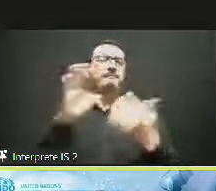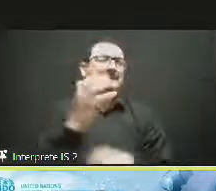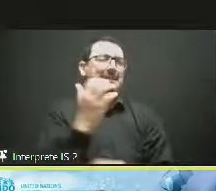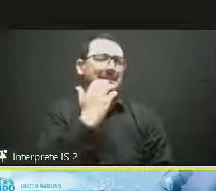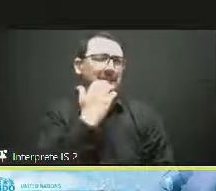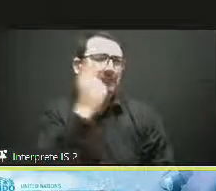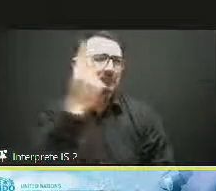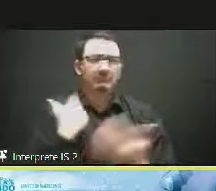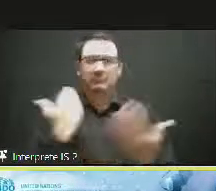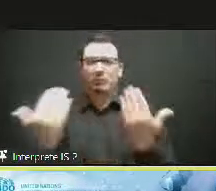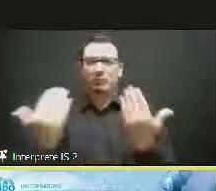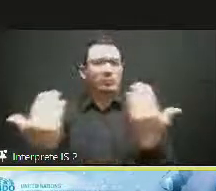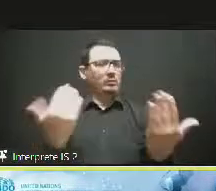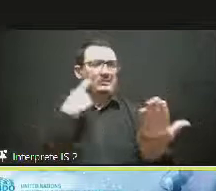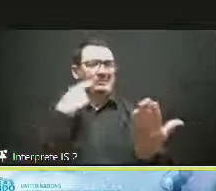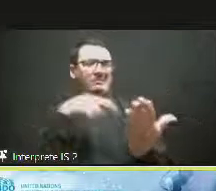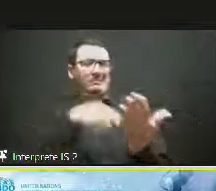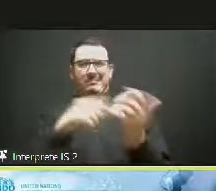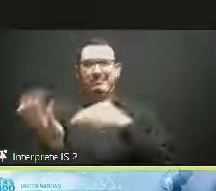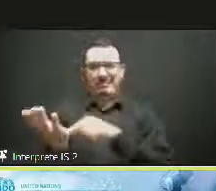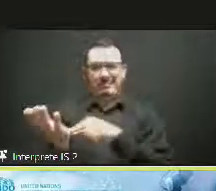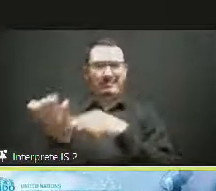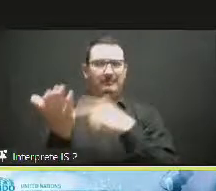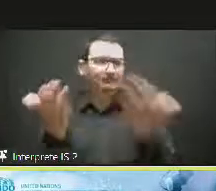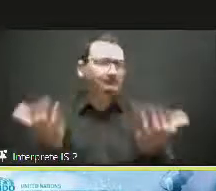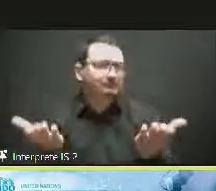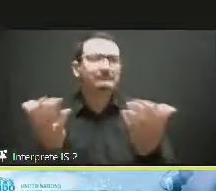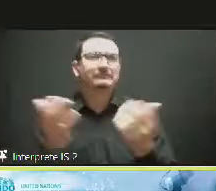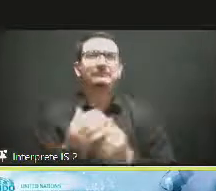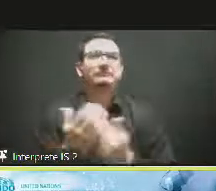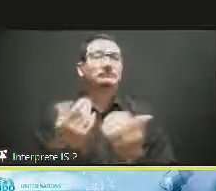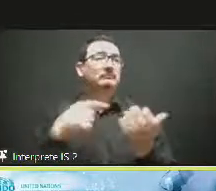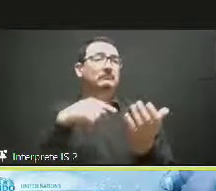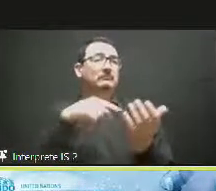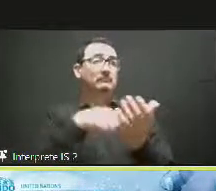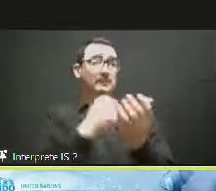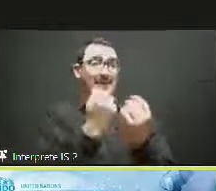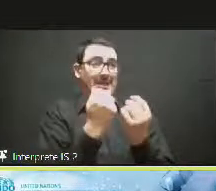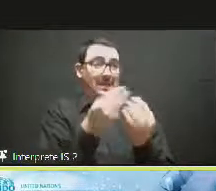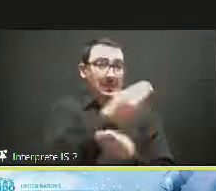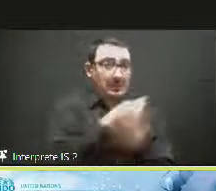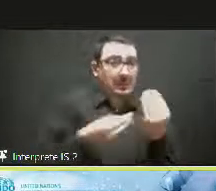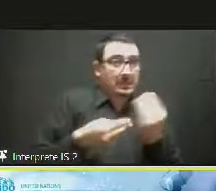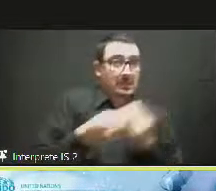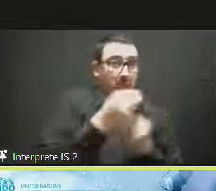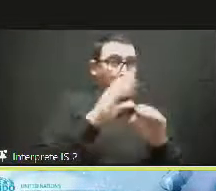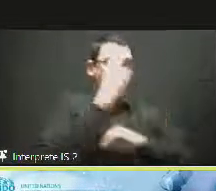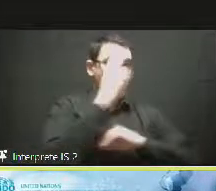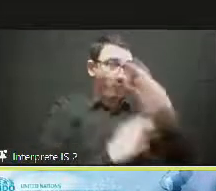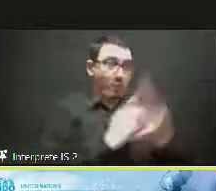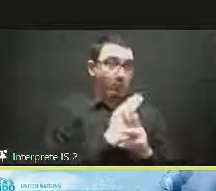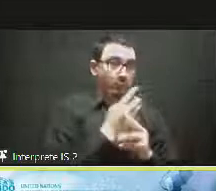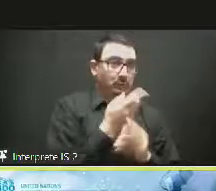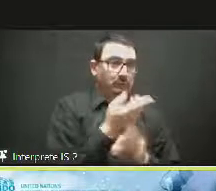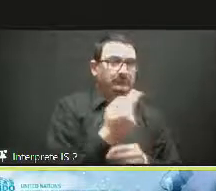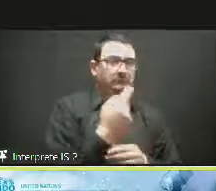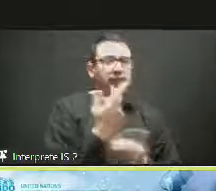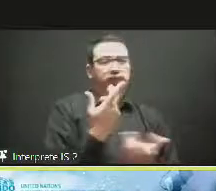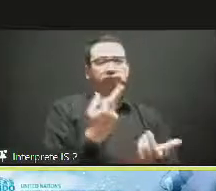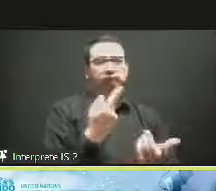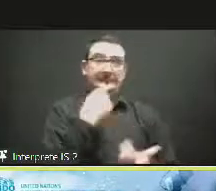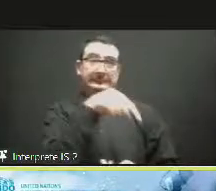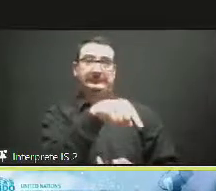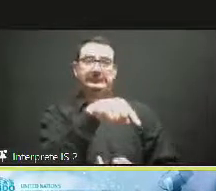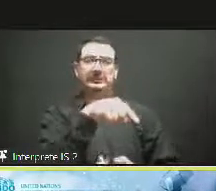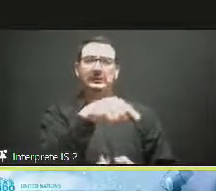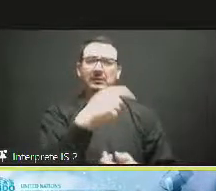higher than agriculture, which provide us a good thing. So where we should also invest